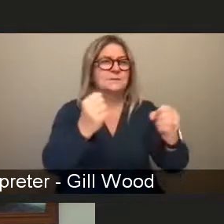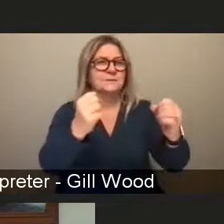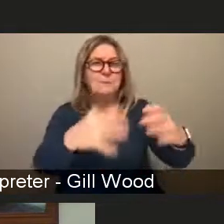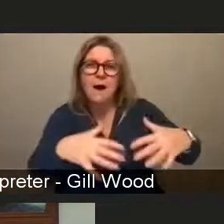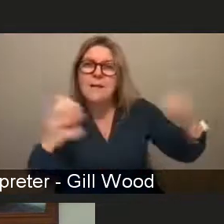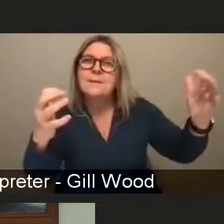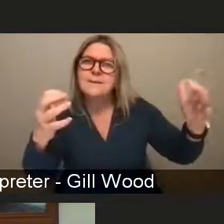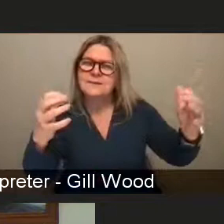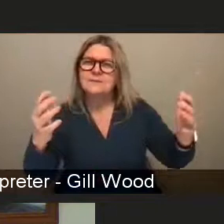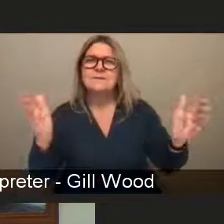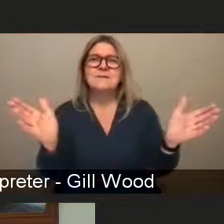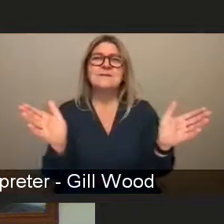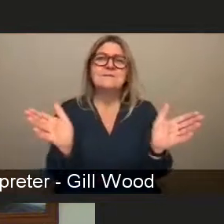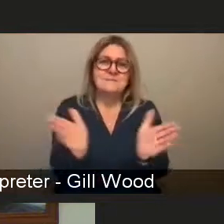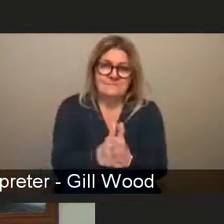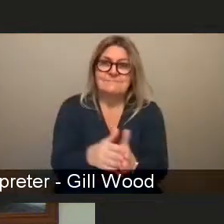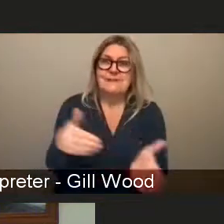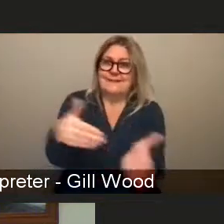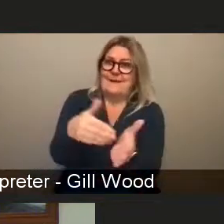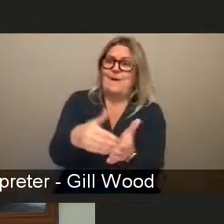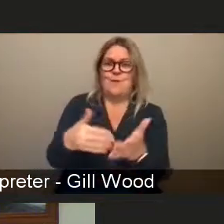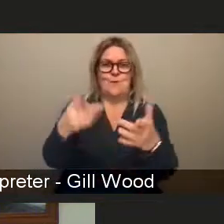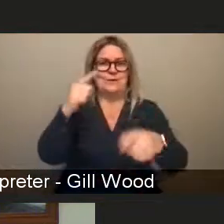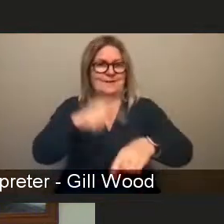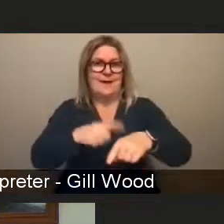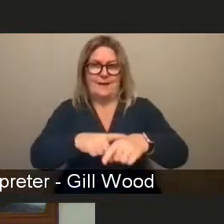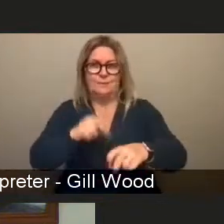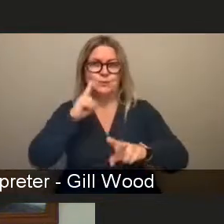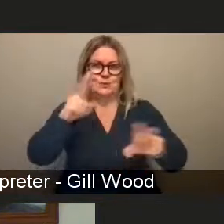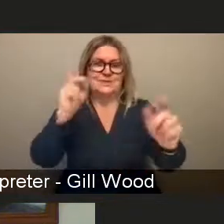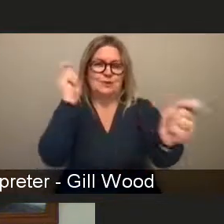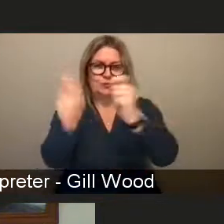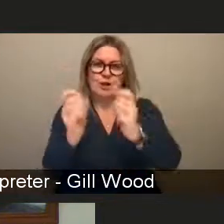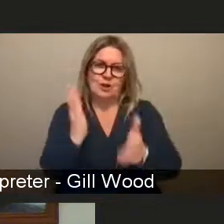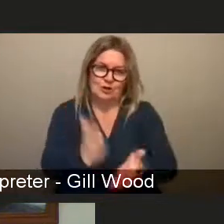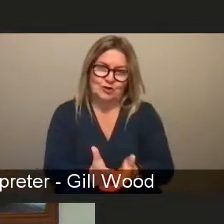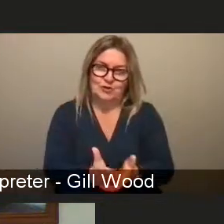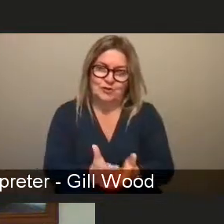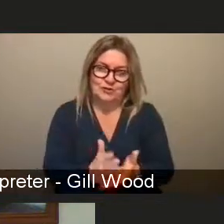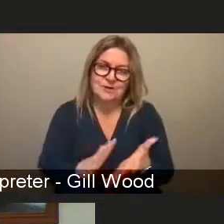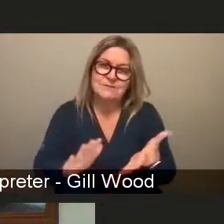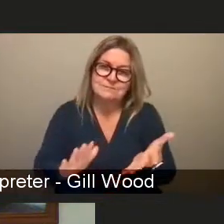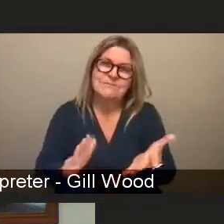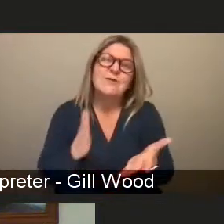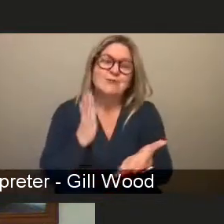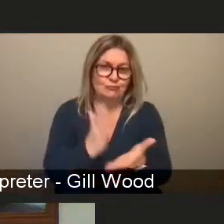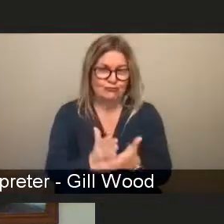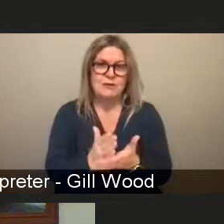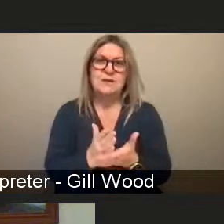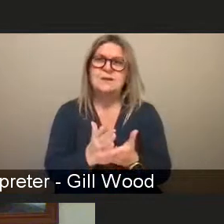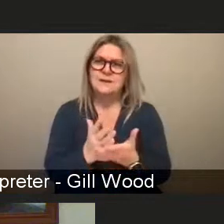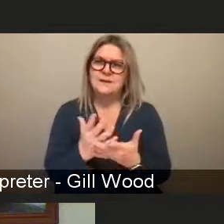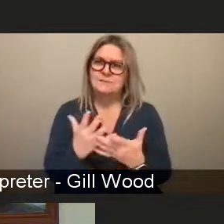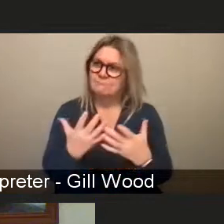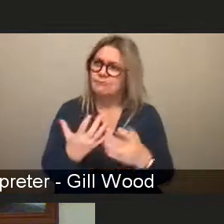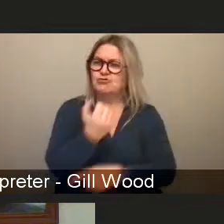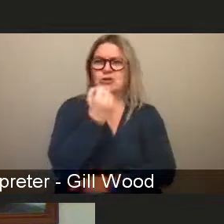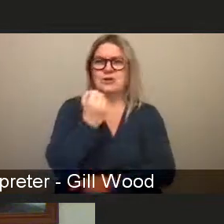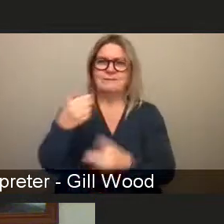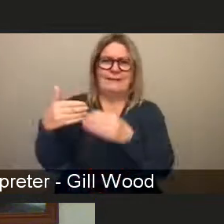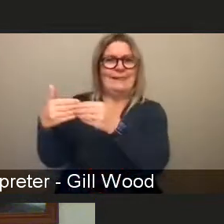to make a sea change in scotland and and to gladly take up the task of leading on this